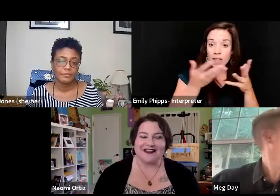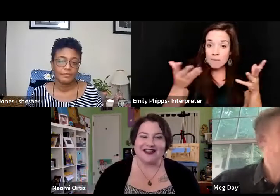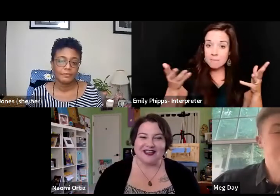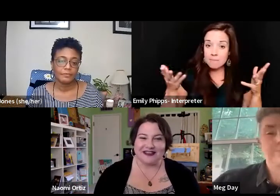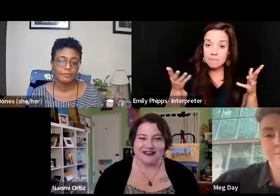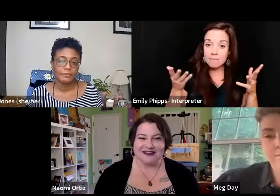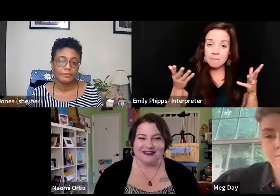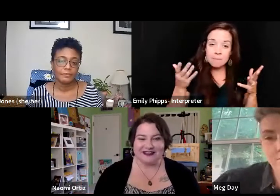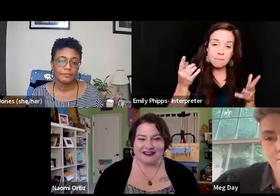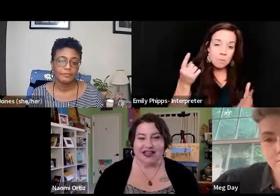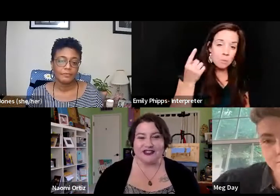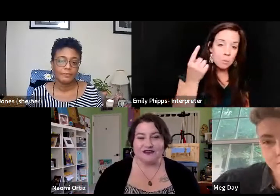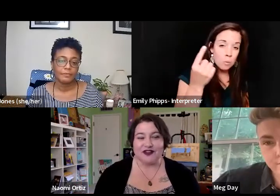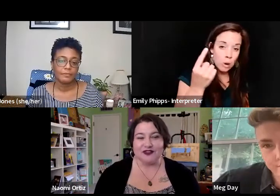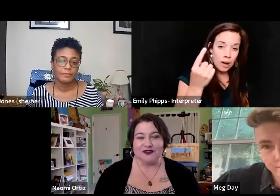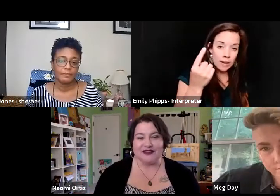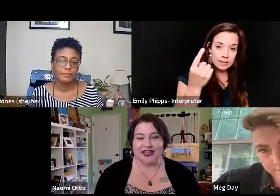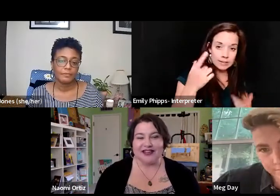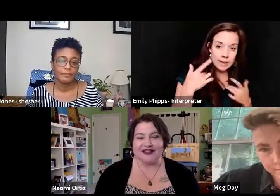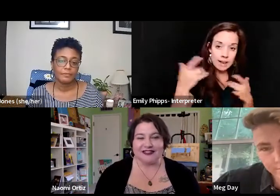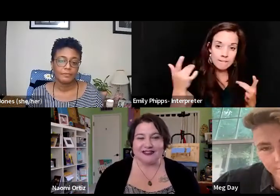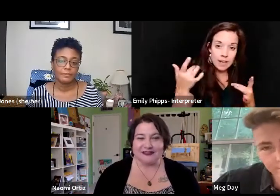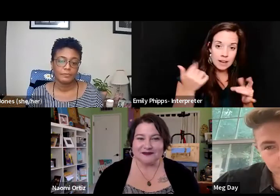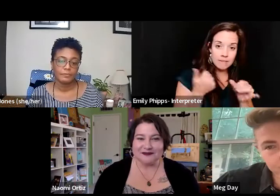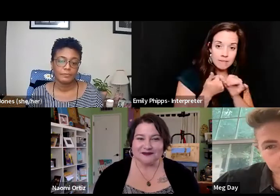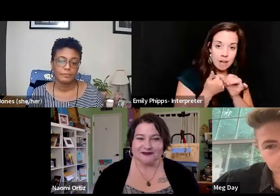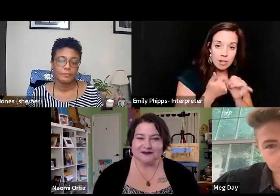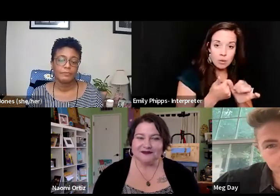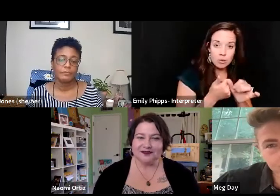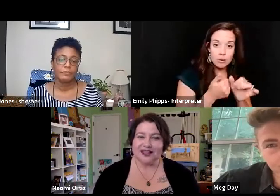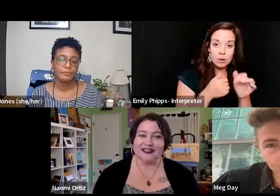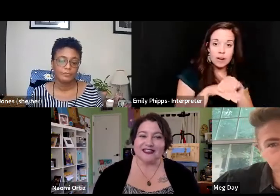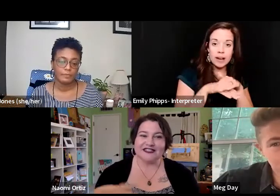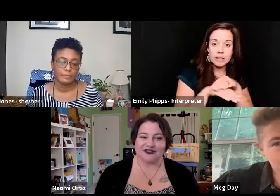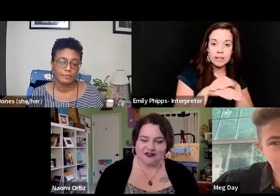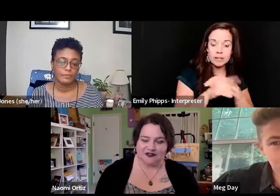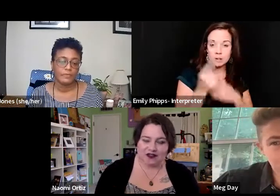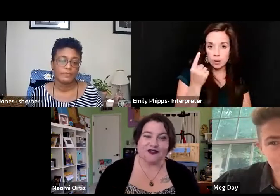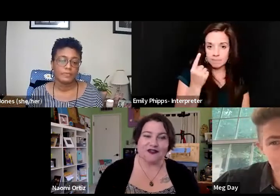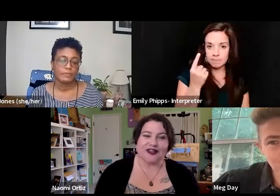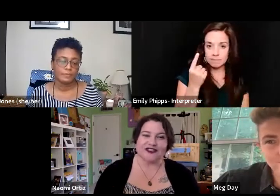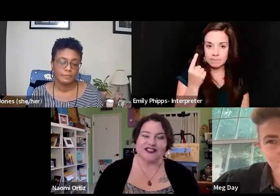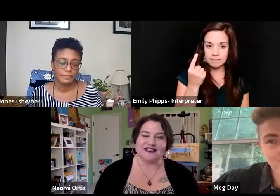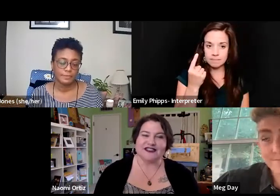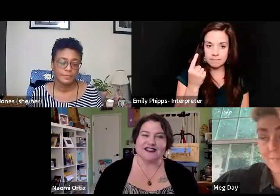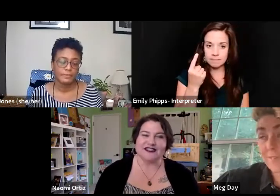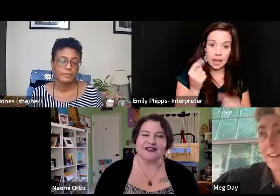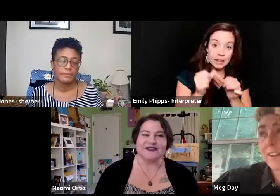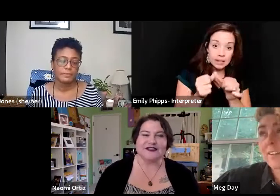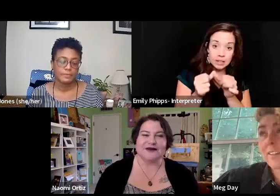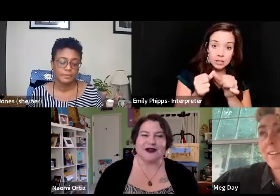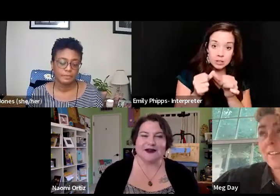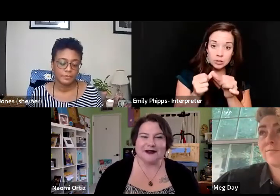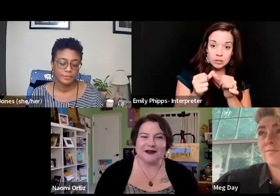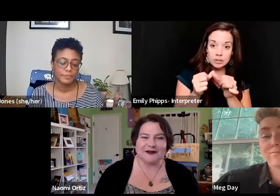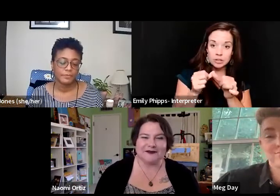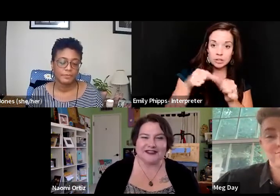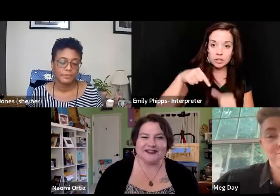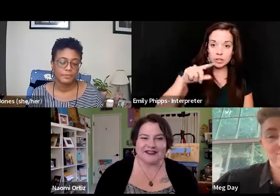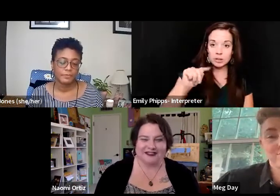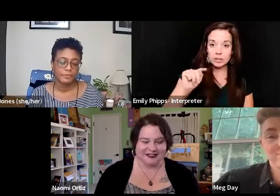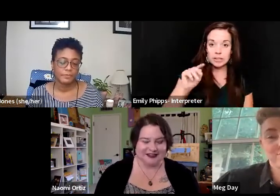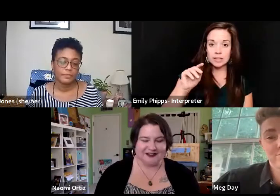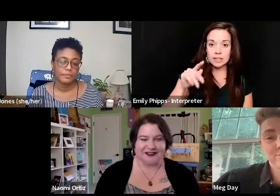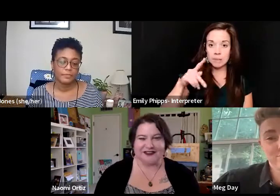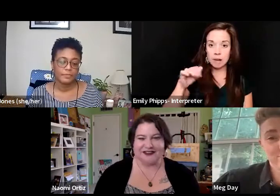one event actually followed through on the access and has continued to follow through. Actually, it's the QTPOC, um,